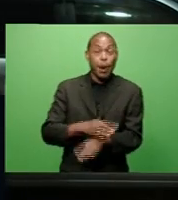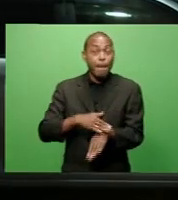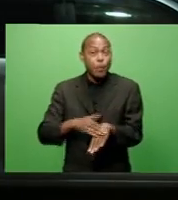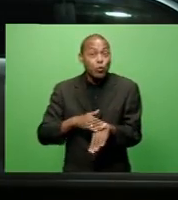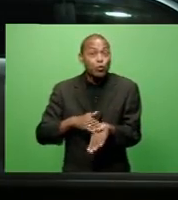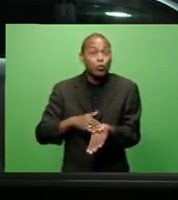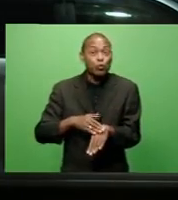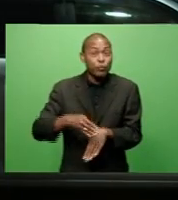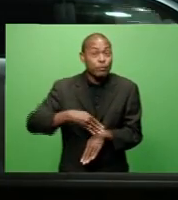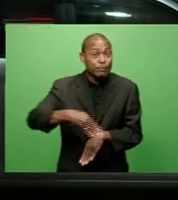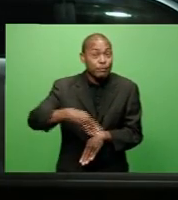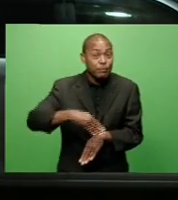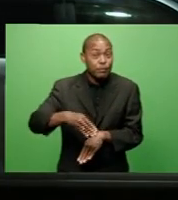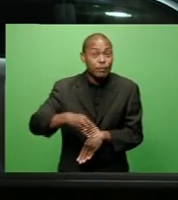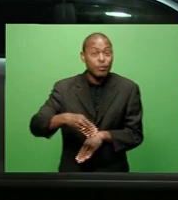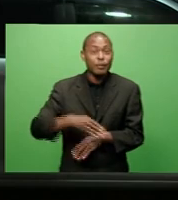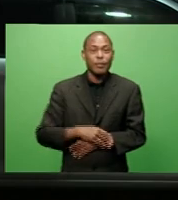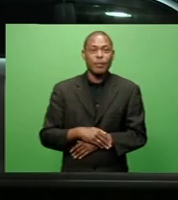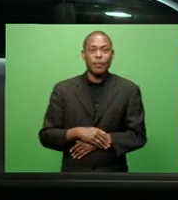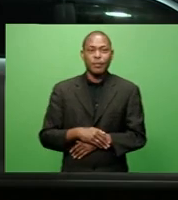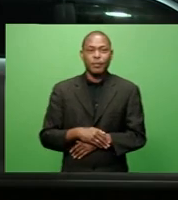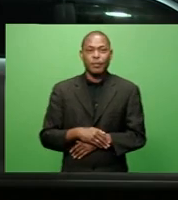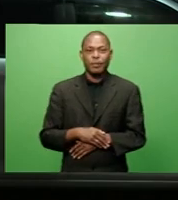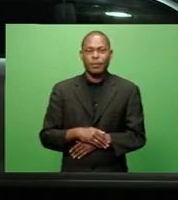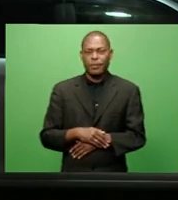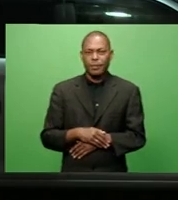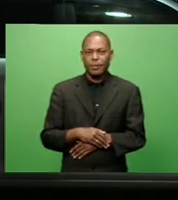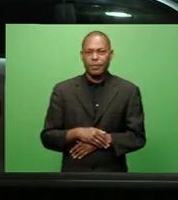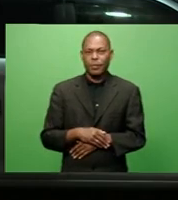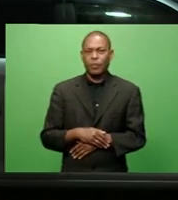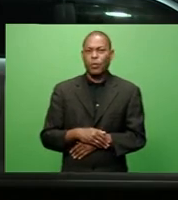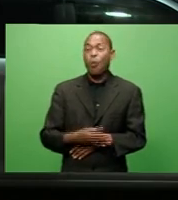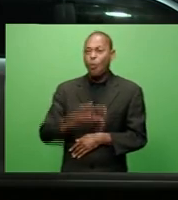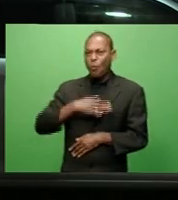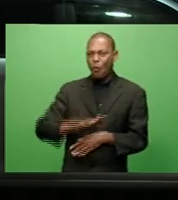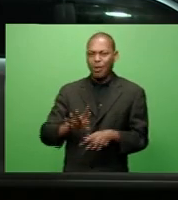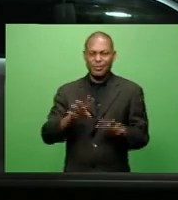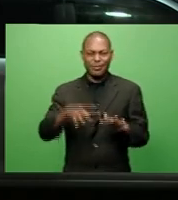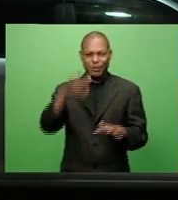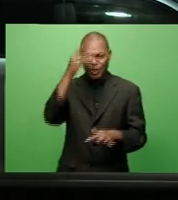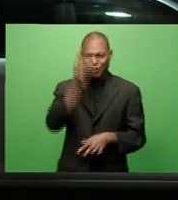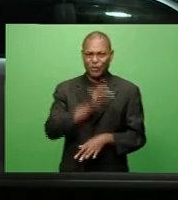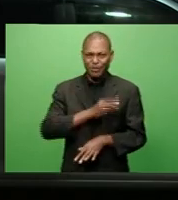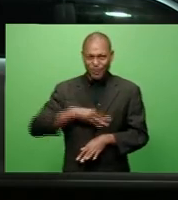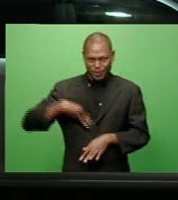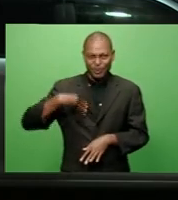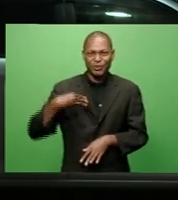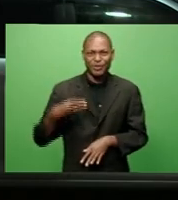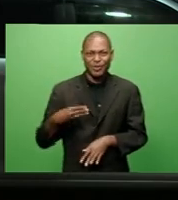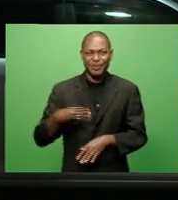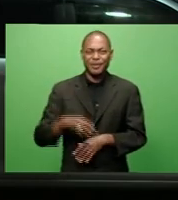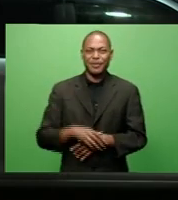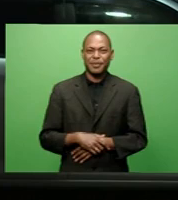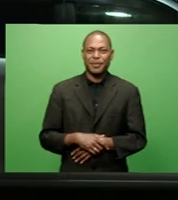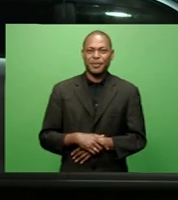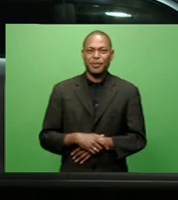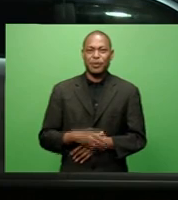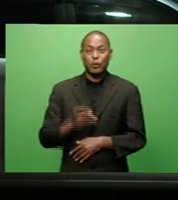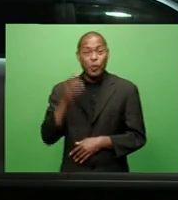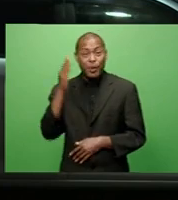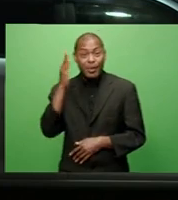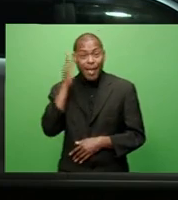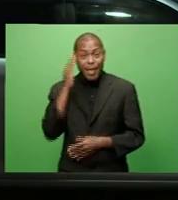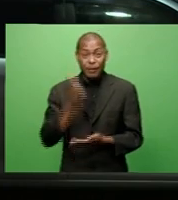-transport cards have been implemented as required by the education ministry. Vodafone head of e-commerce, Shalendra